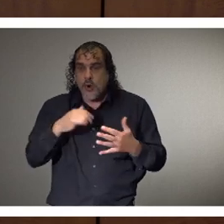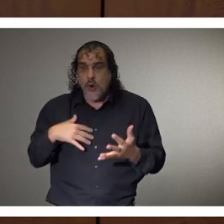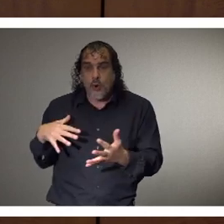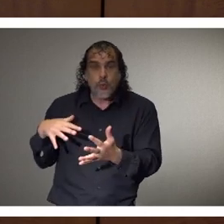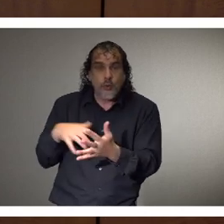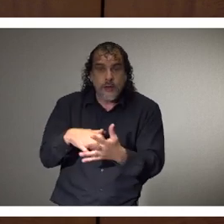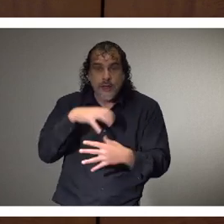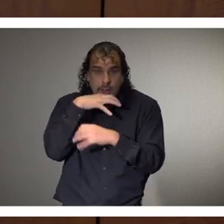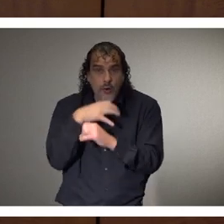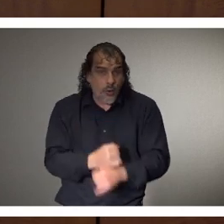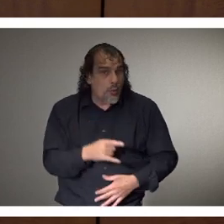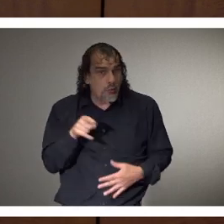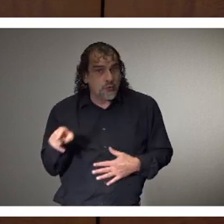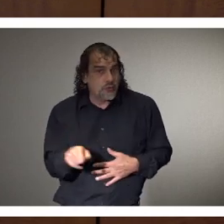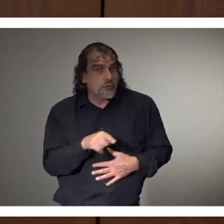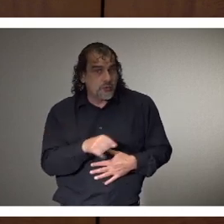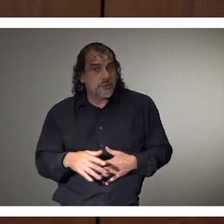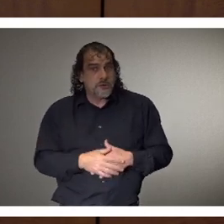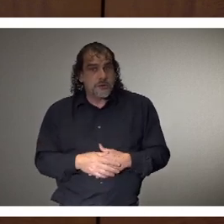getting infection.